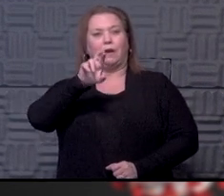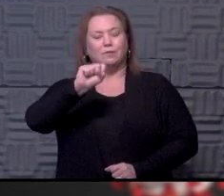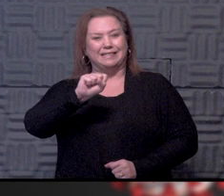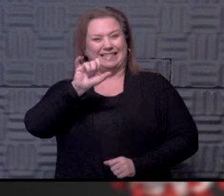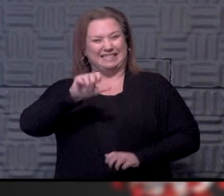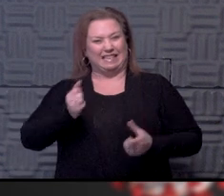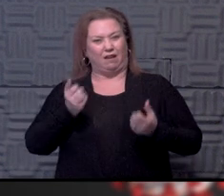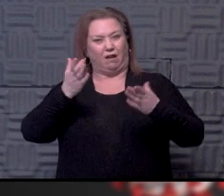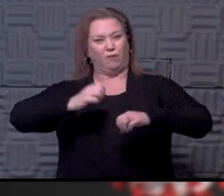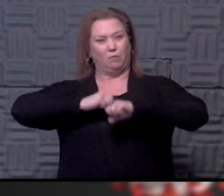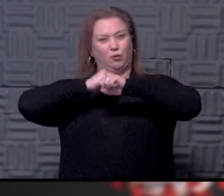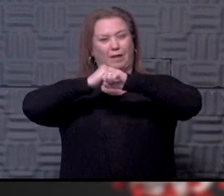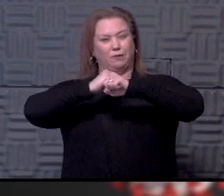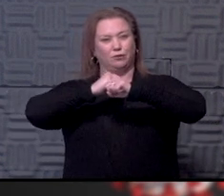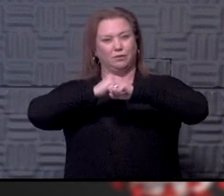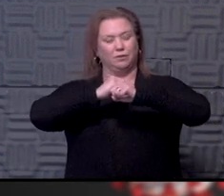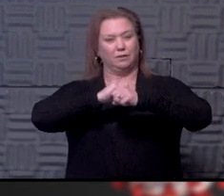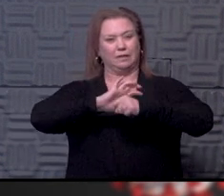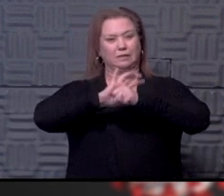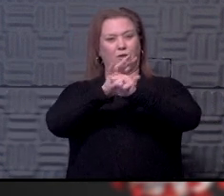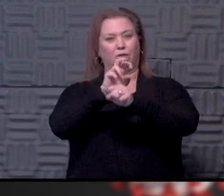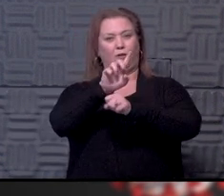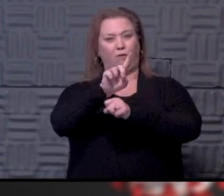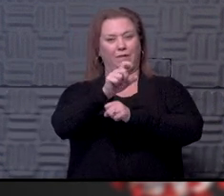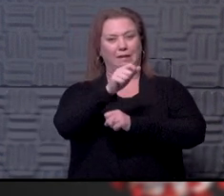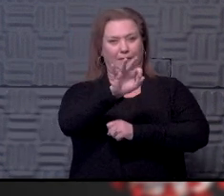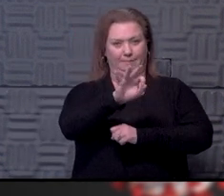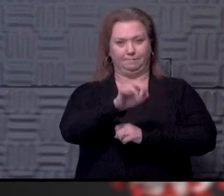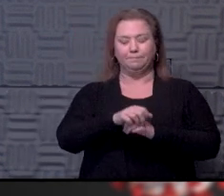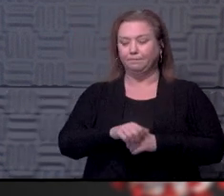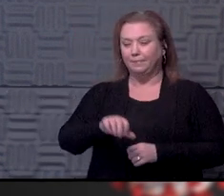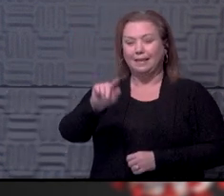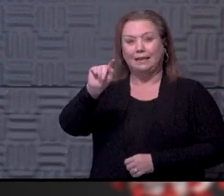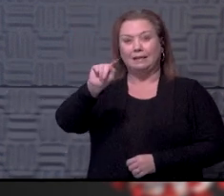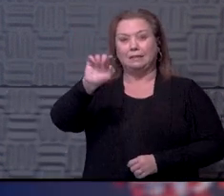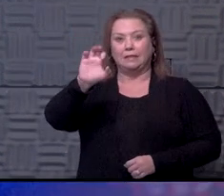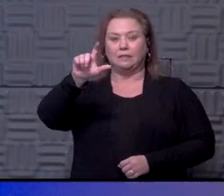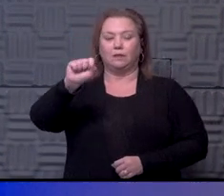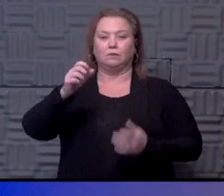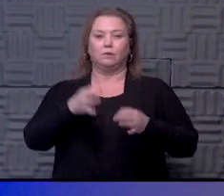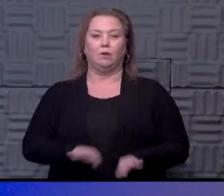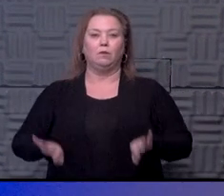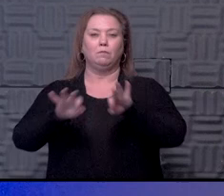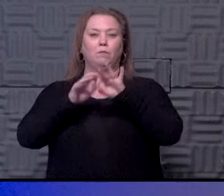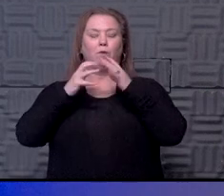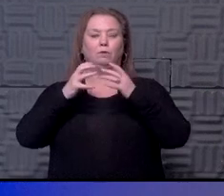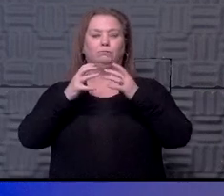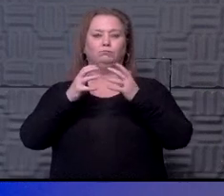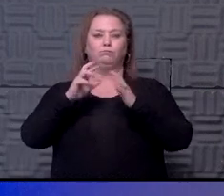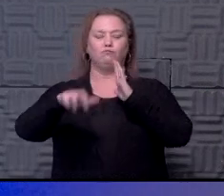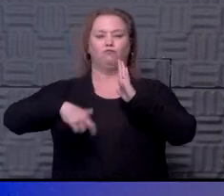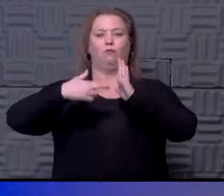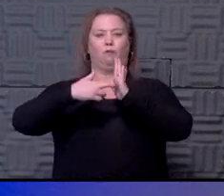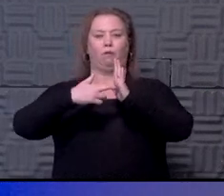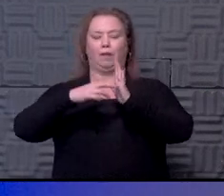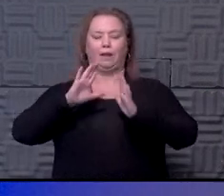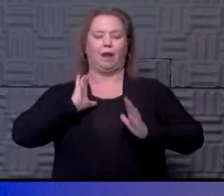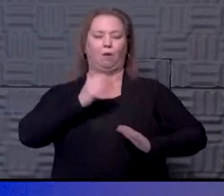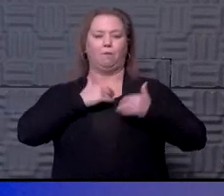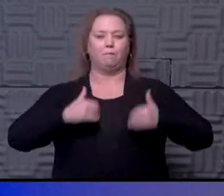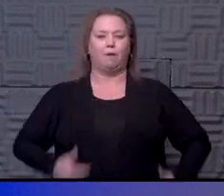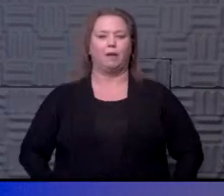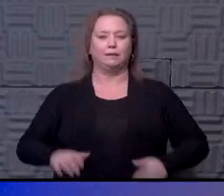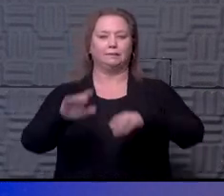-19? Yeah, we actually think T cells play a substantial role. T cells play a substantial role in our immune function in general.